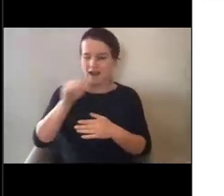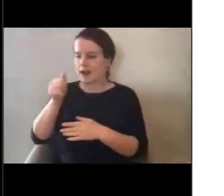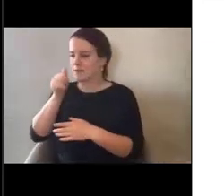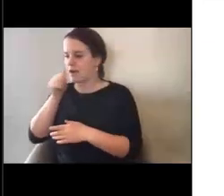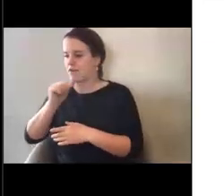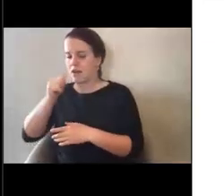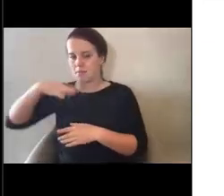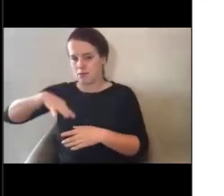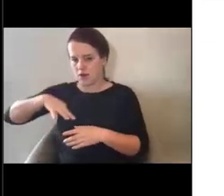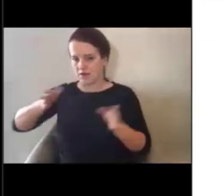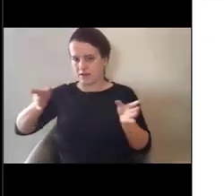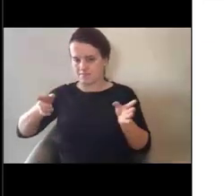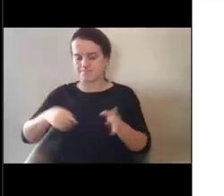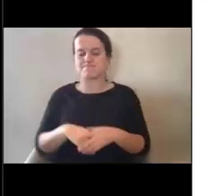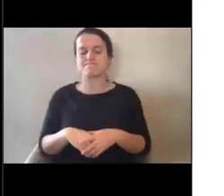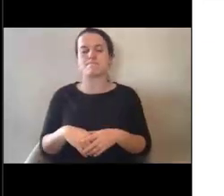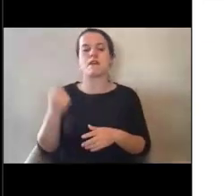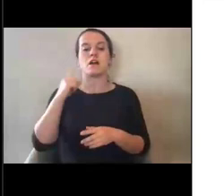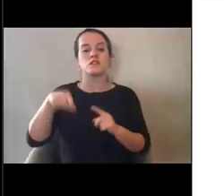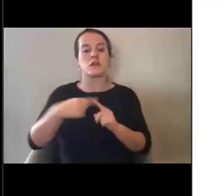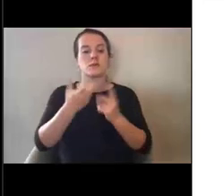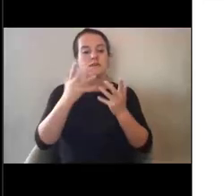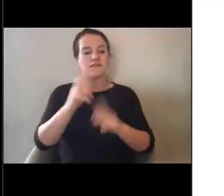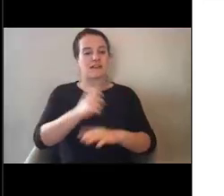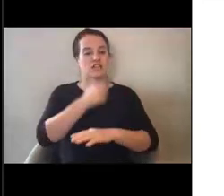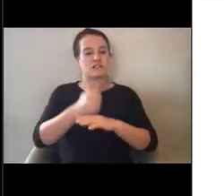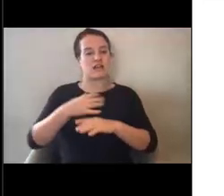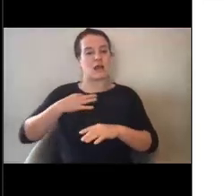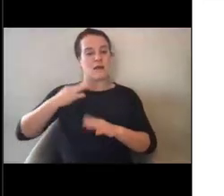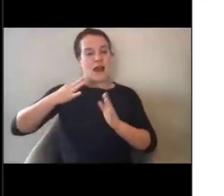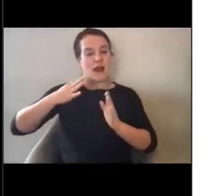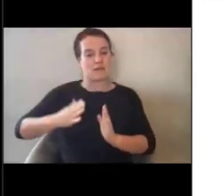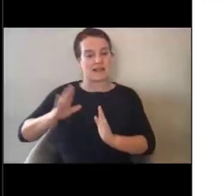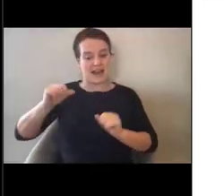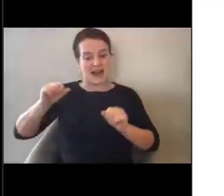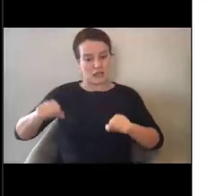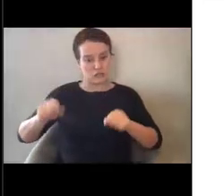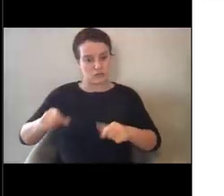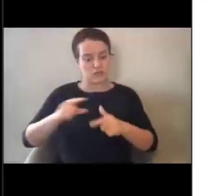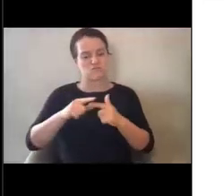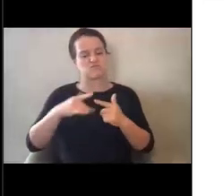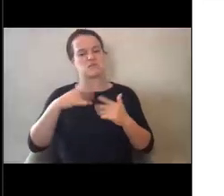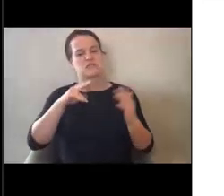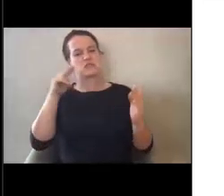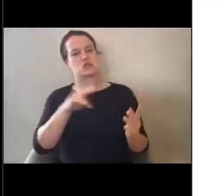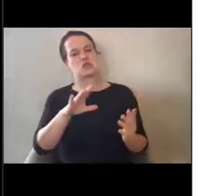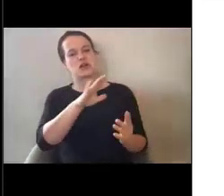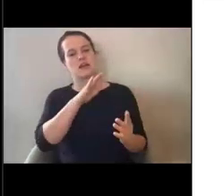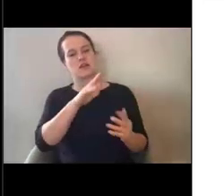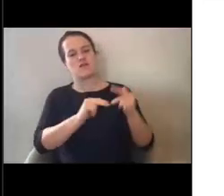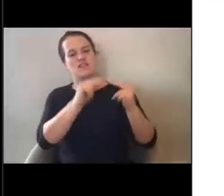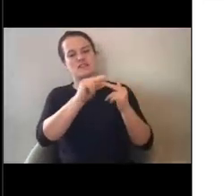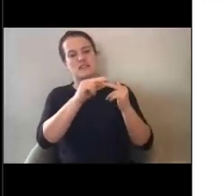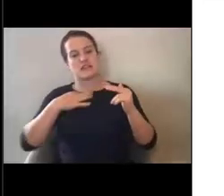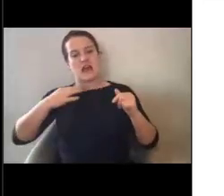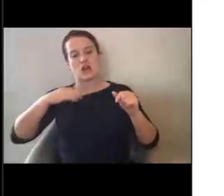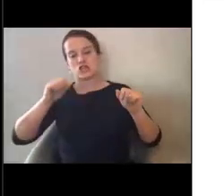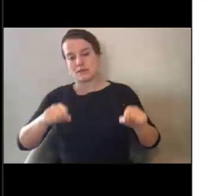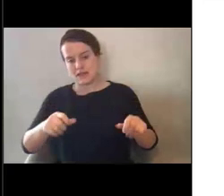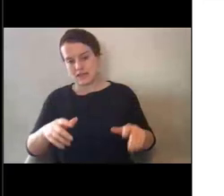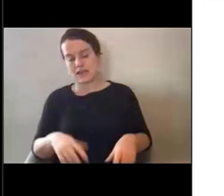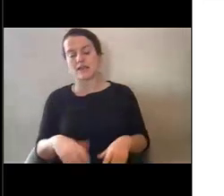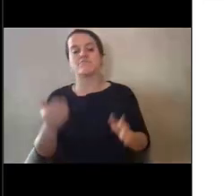entities. Once we have established applicant eligibility, we look at facility eligibility, again, as discussed